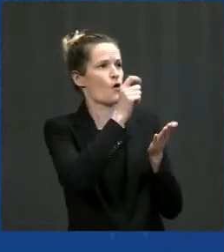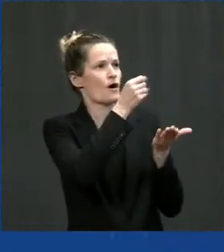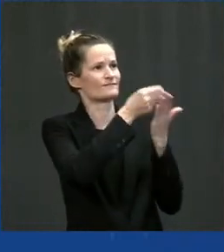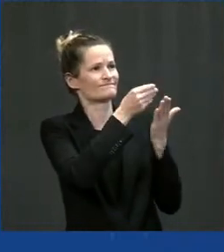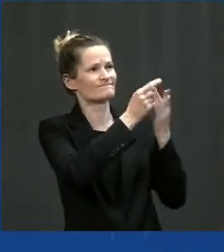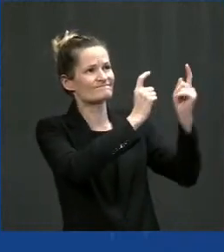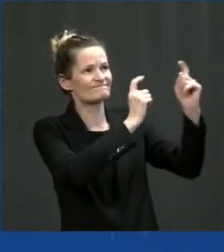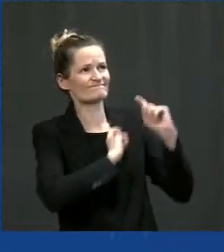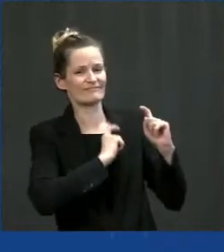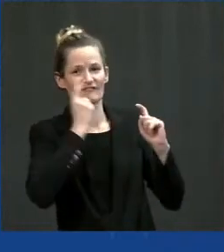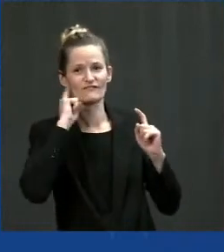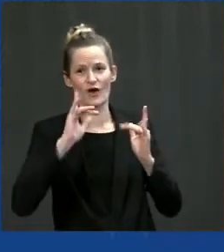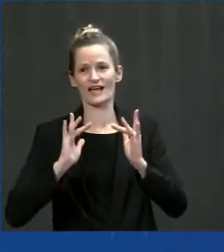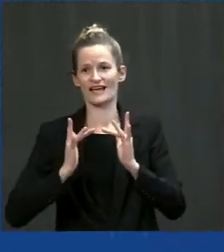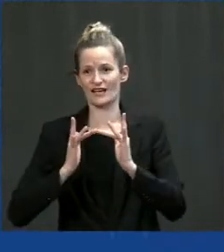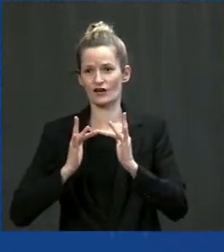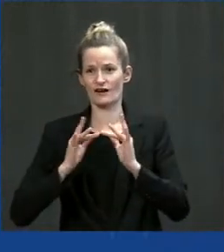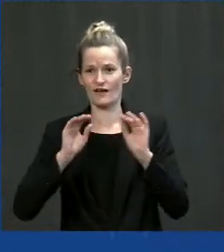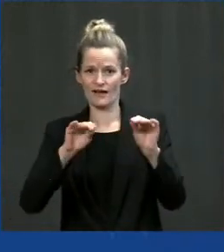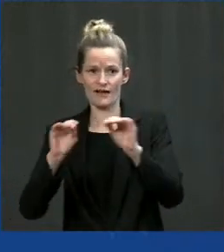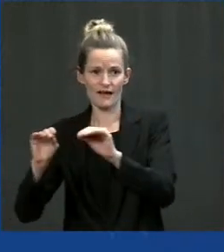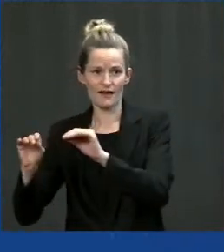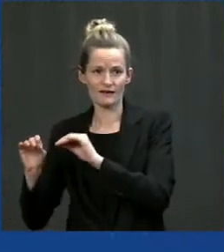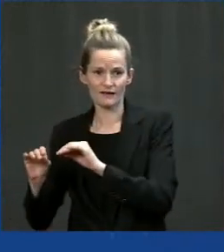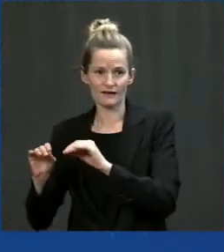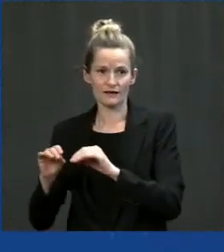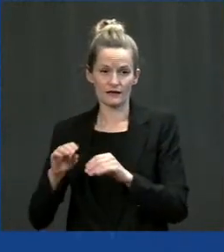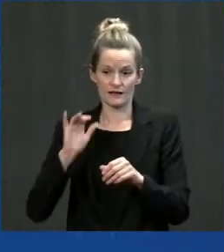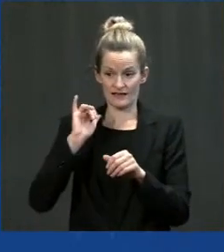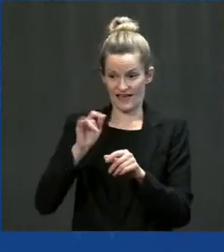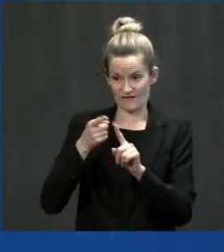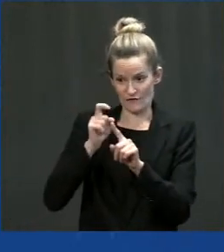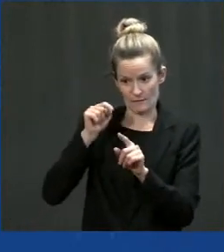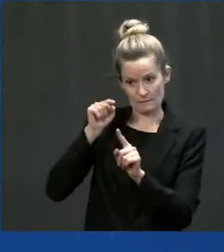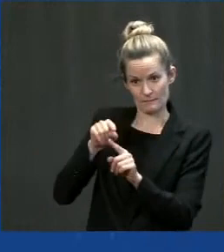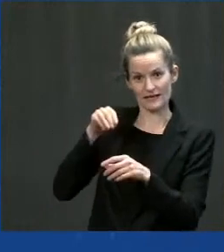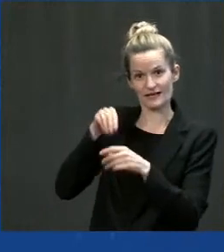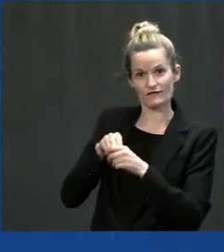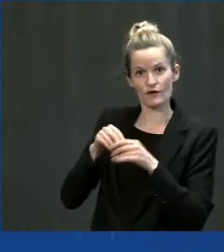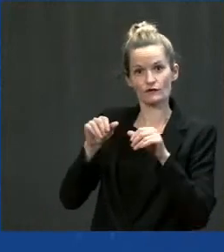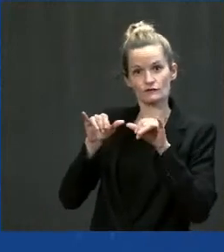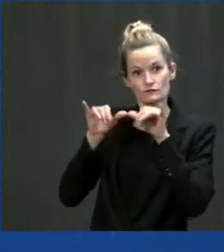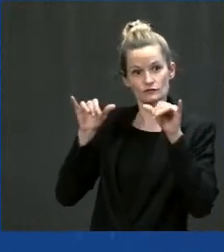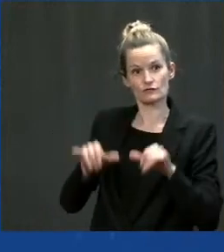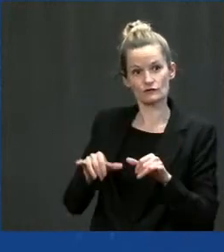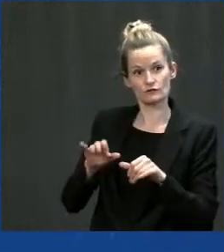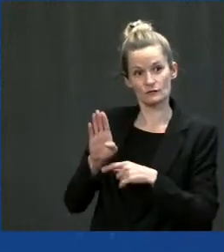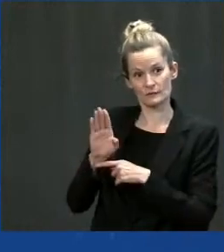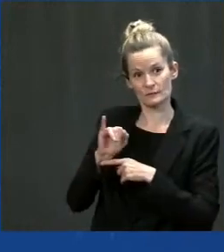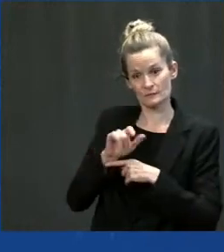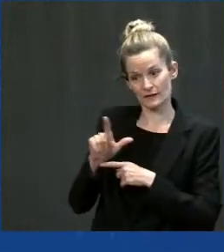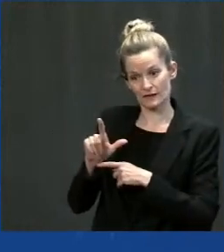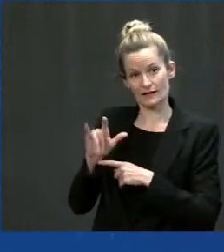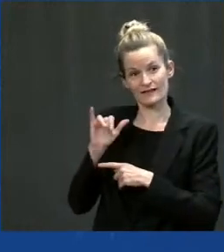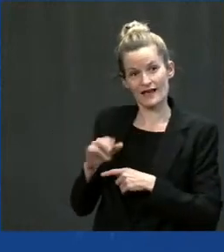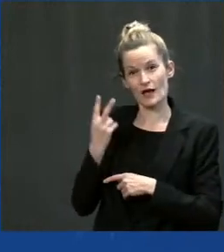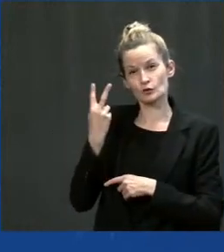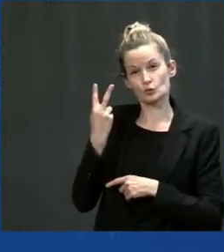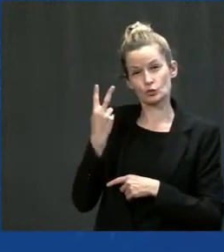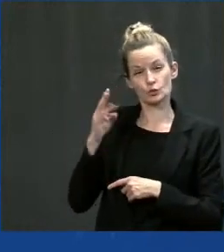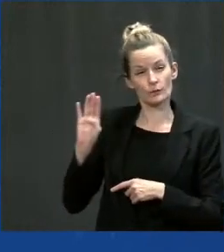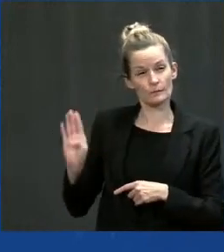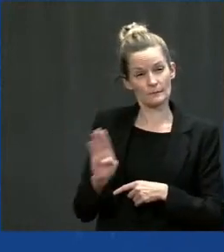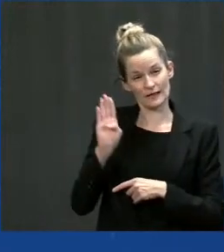Administration. What this bill does is it injects $2 billion, more dollars into that program. It extends the